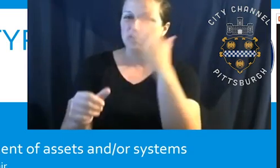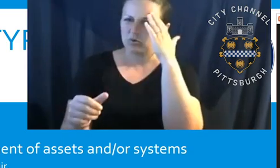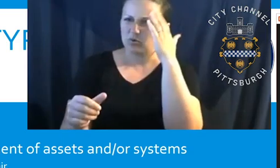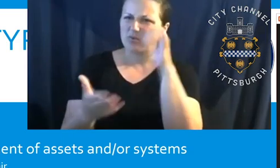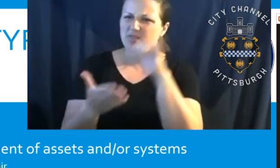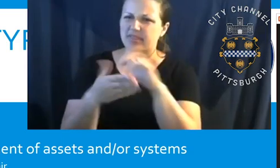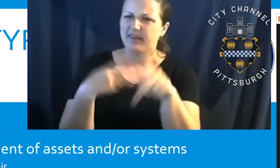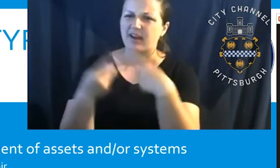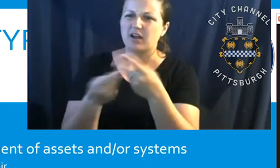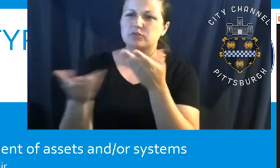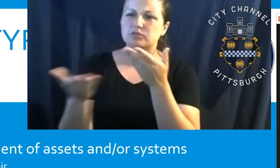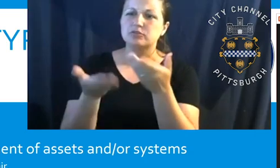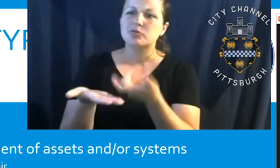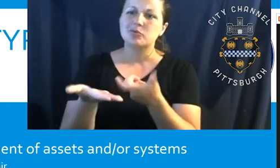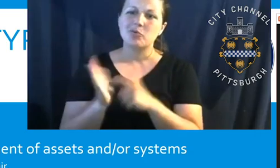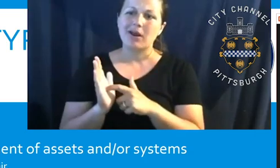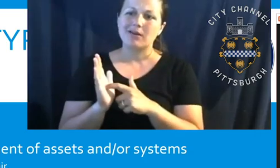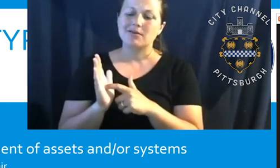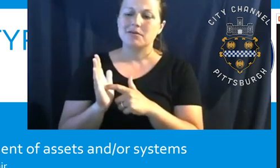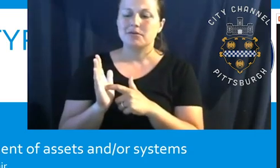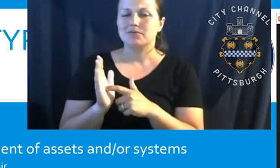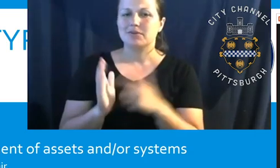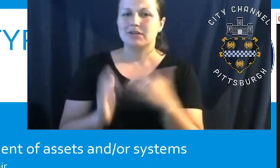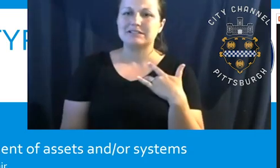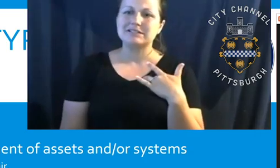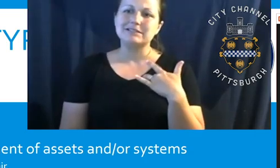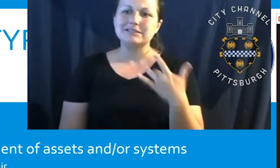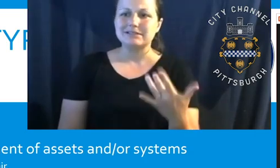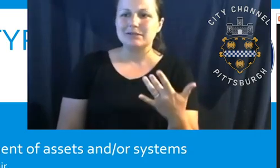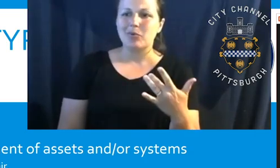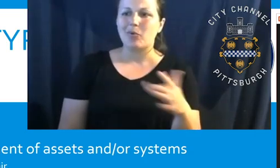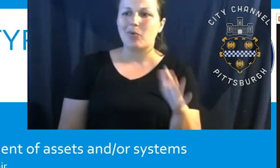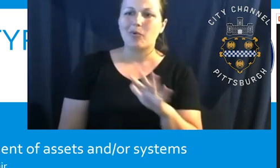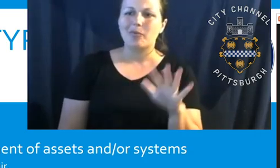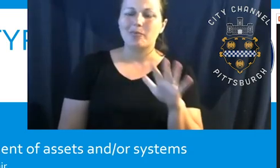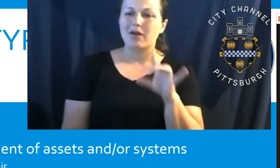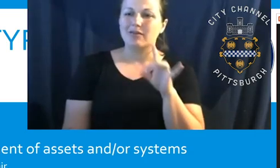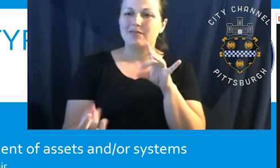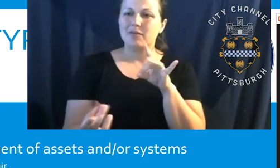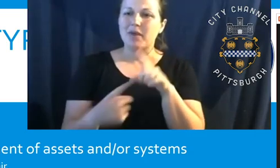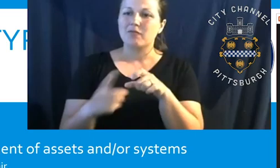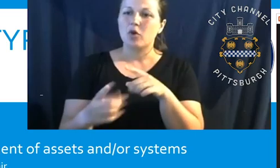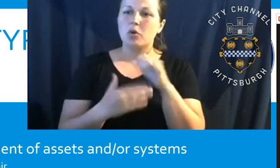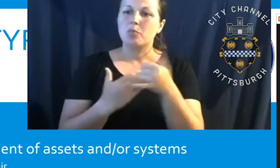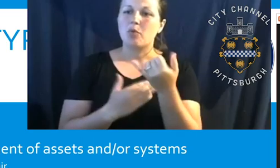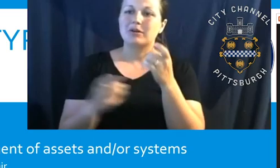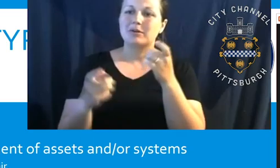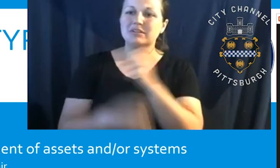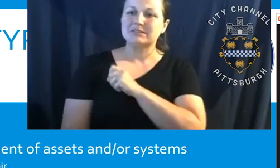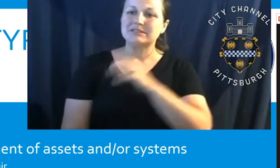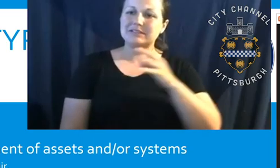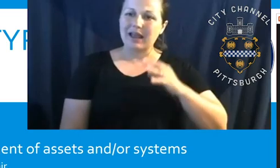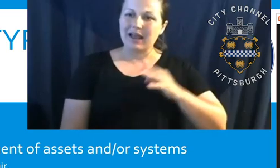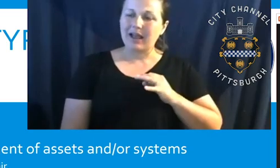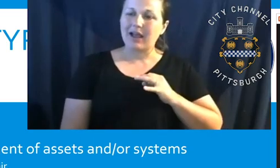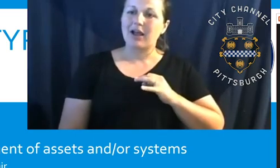they generally require a typical amount of, of input, um, from my project management staff and my architects and engineers that we have on,